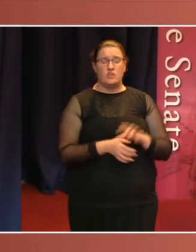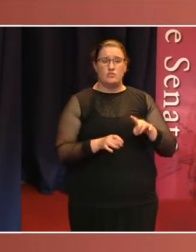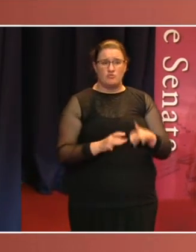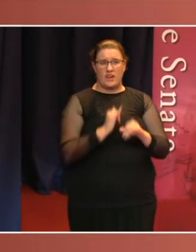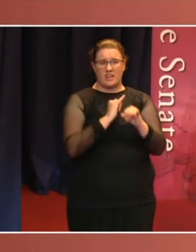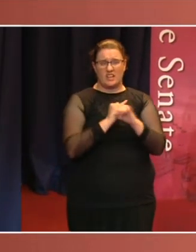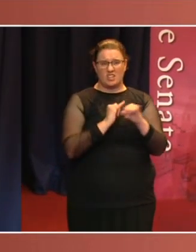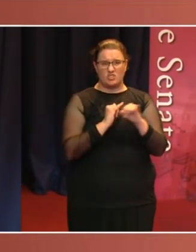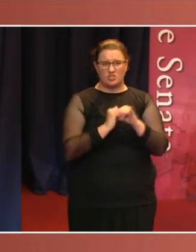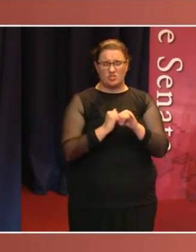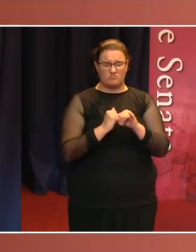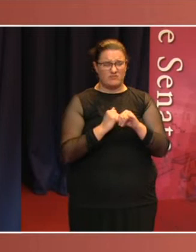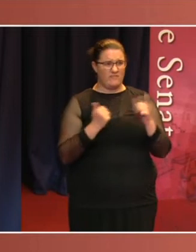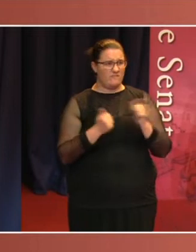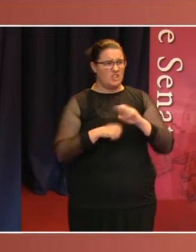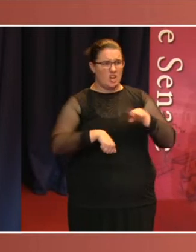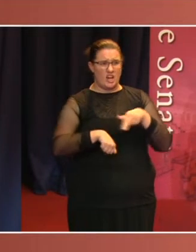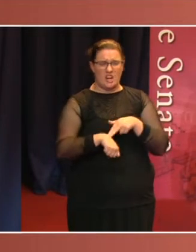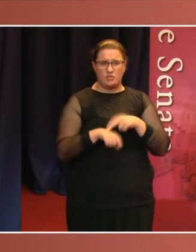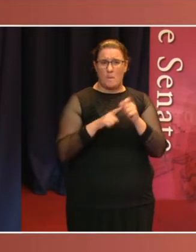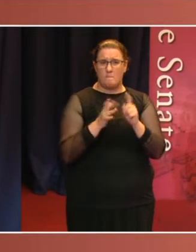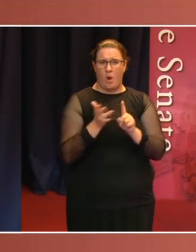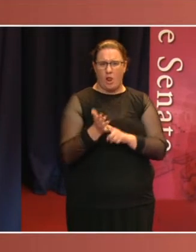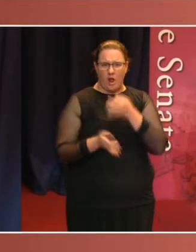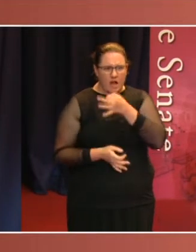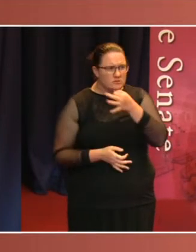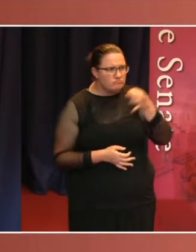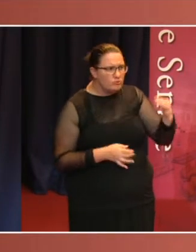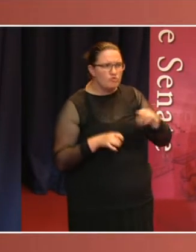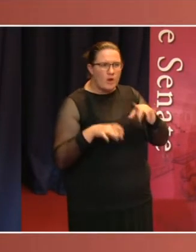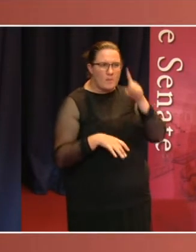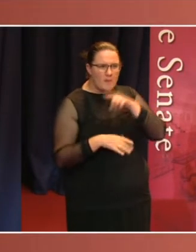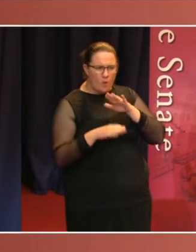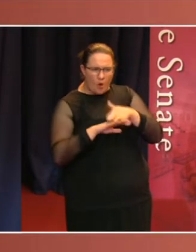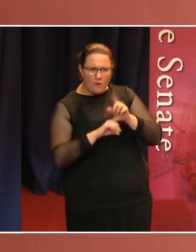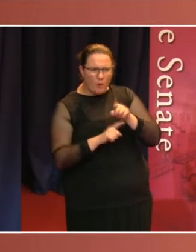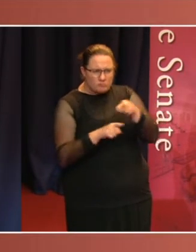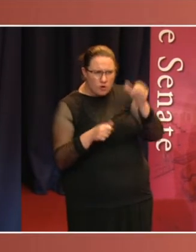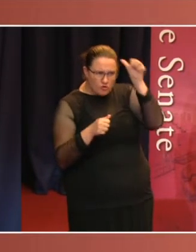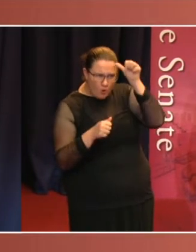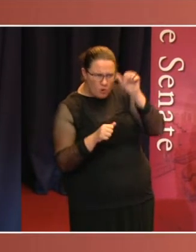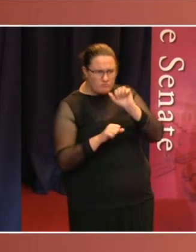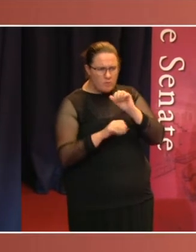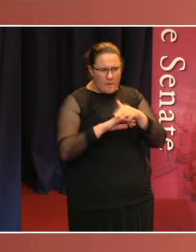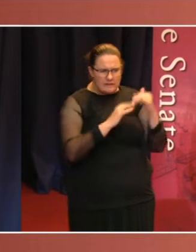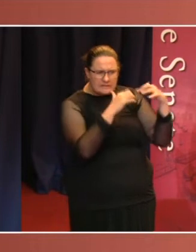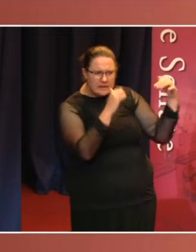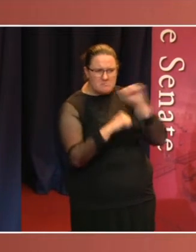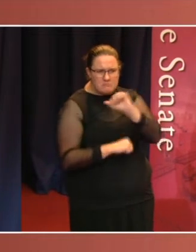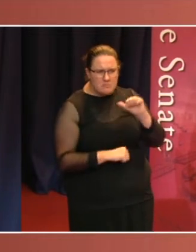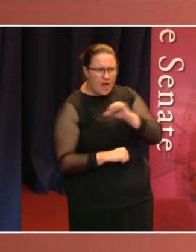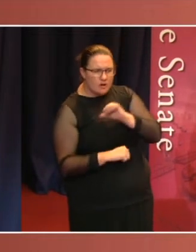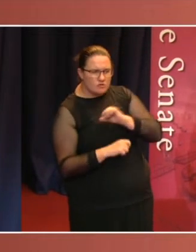Institute's national poll of Australians on their knowledge of and attitudes towards the Upper House,